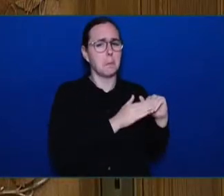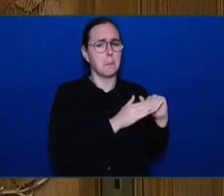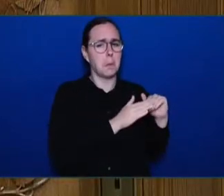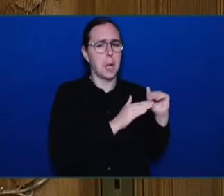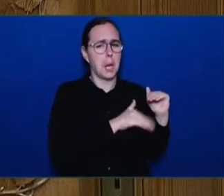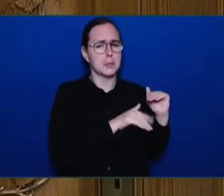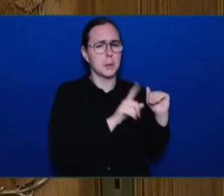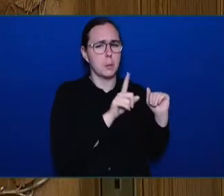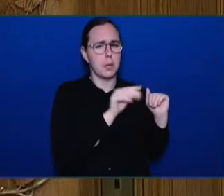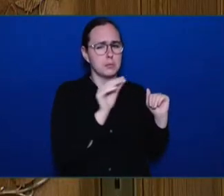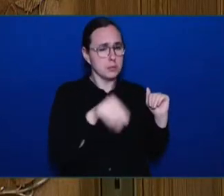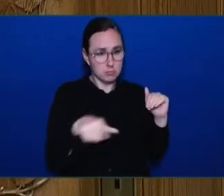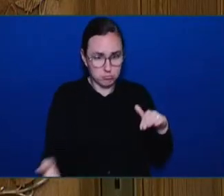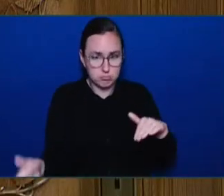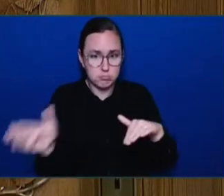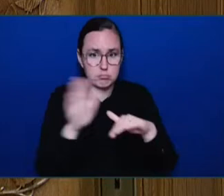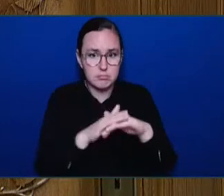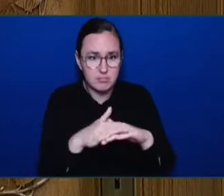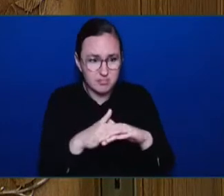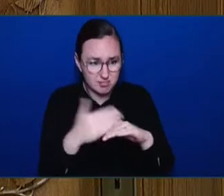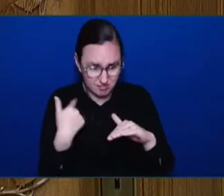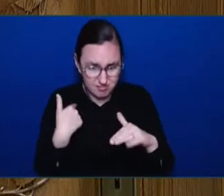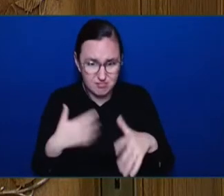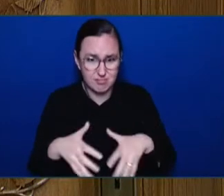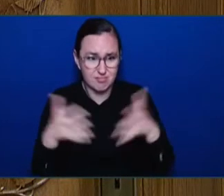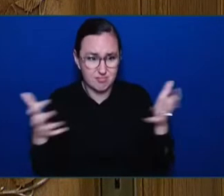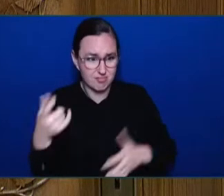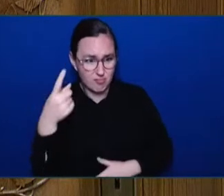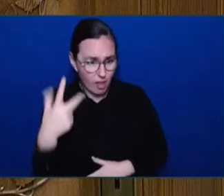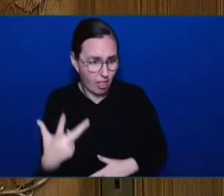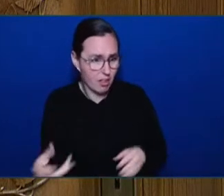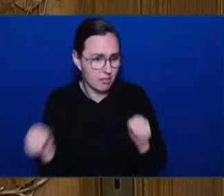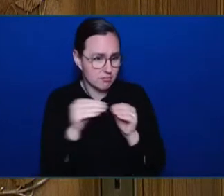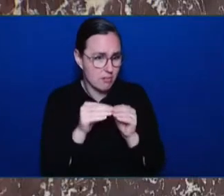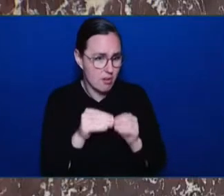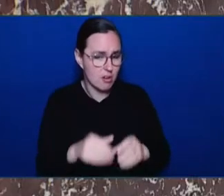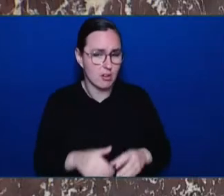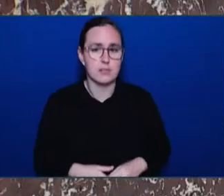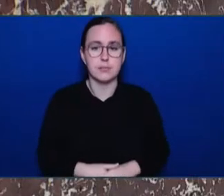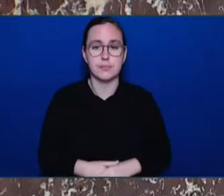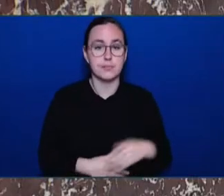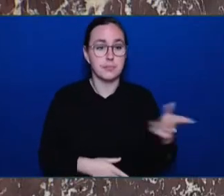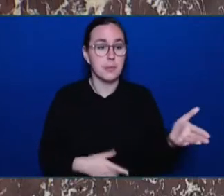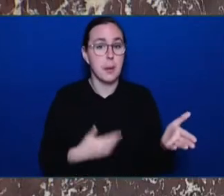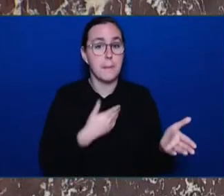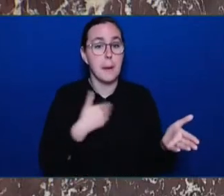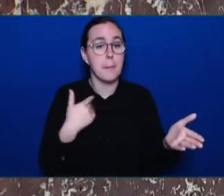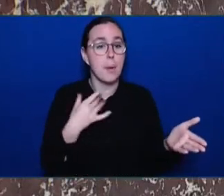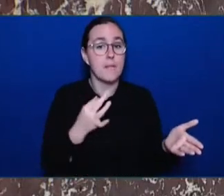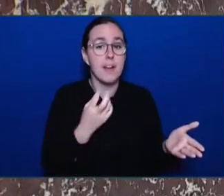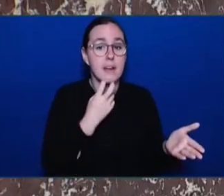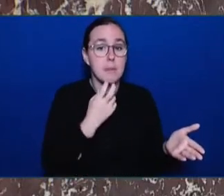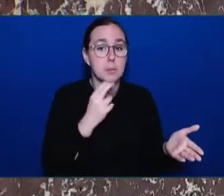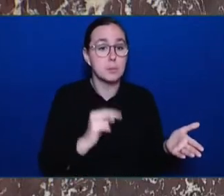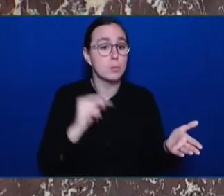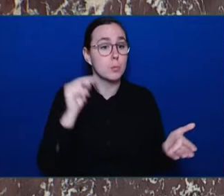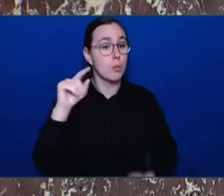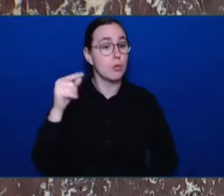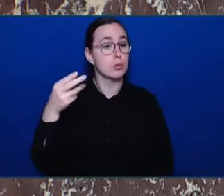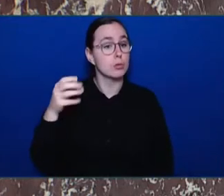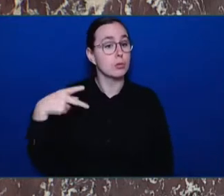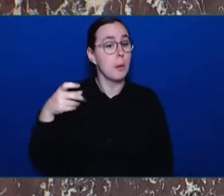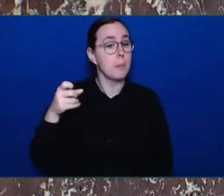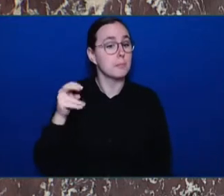Member for Campbell of North Thompson. Thank you, Mr. Speaker. What this Attorney General fails to realize is we keep asking them